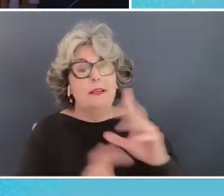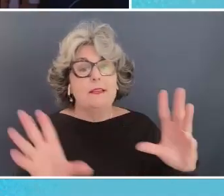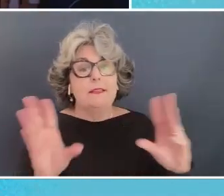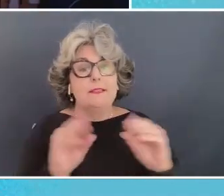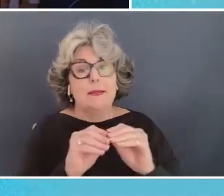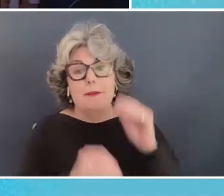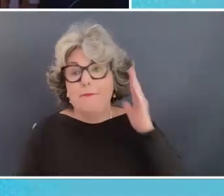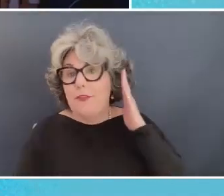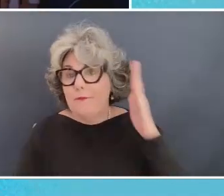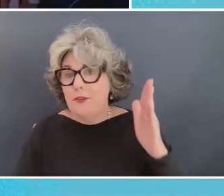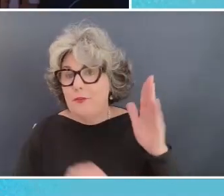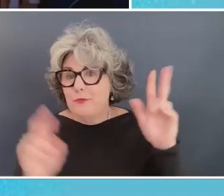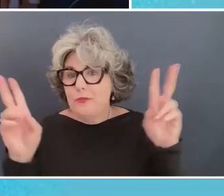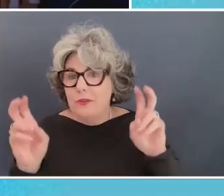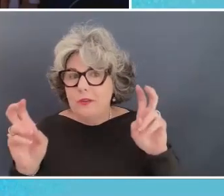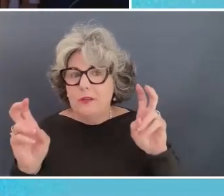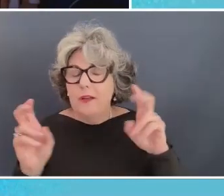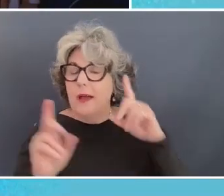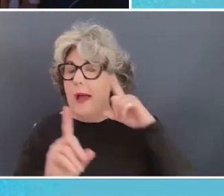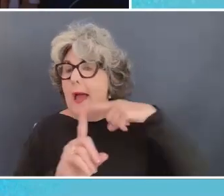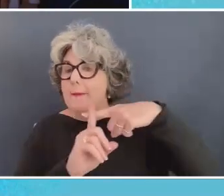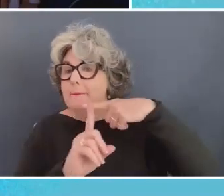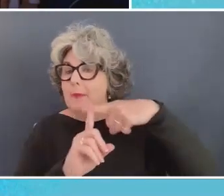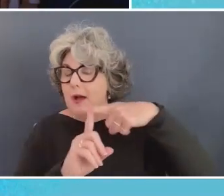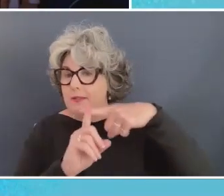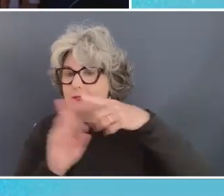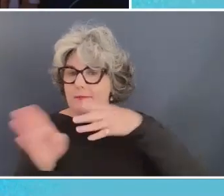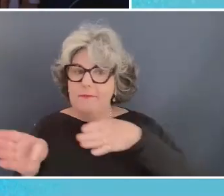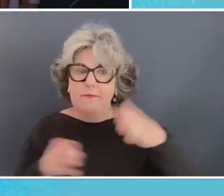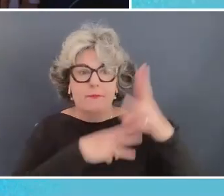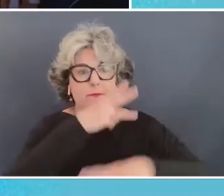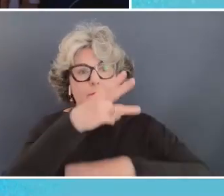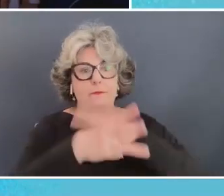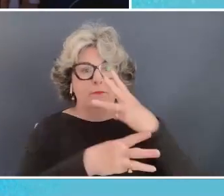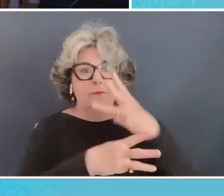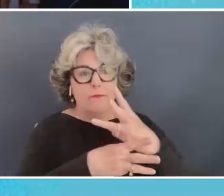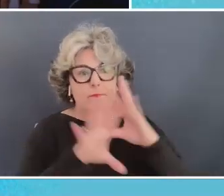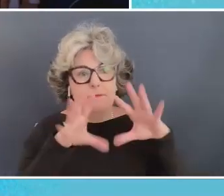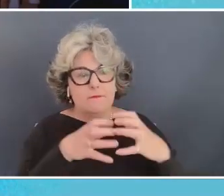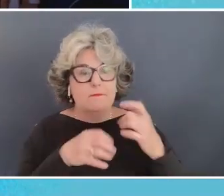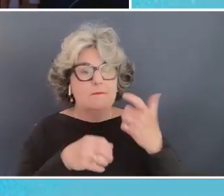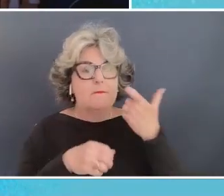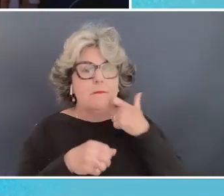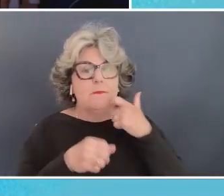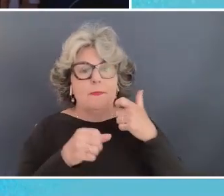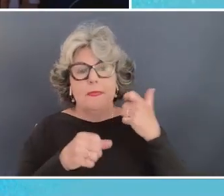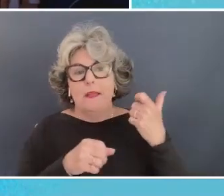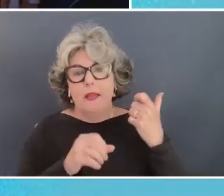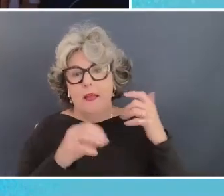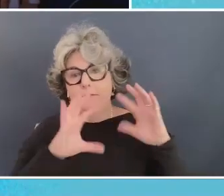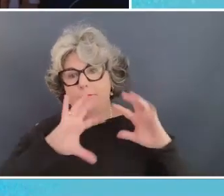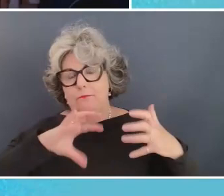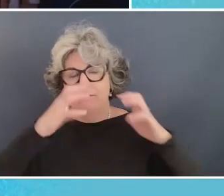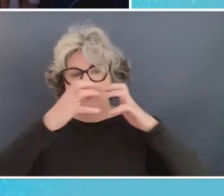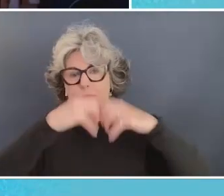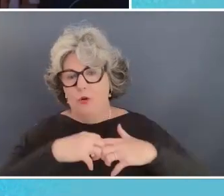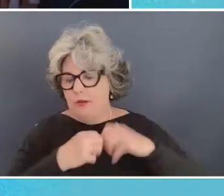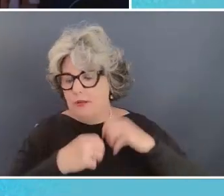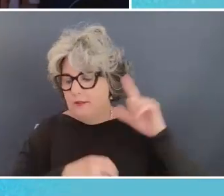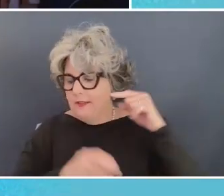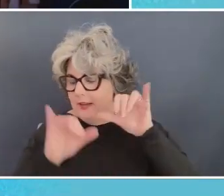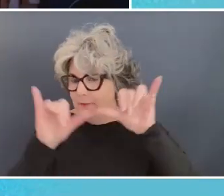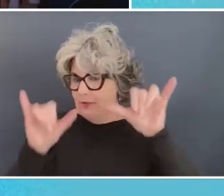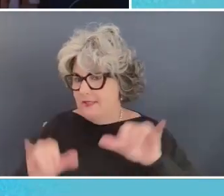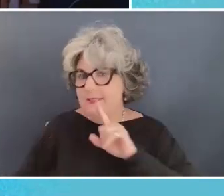future there's a positive agenda that says the world sees just how broken the global governance system